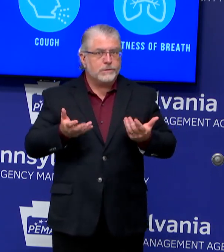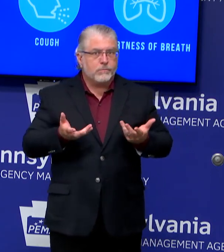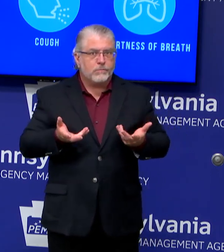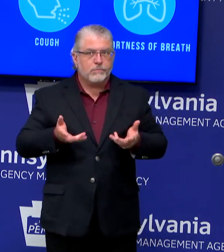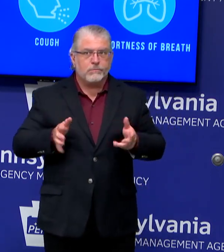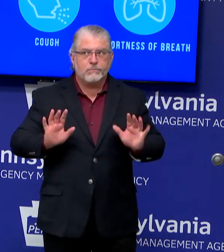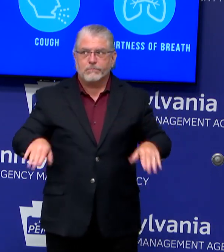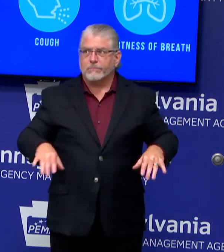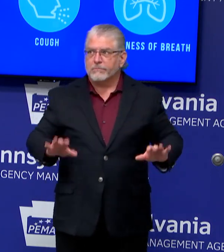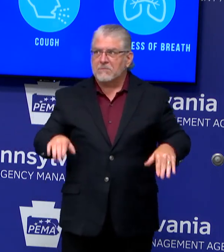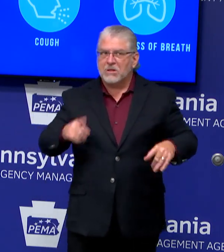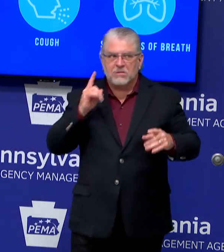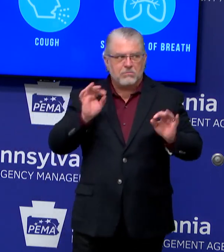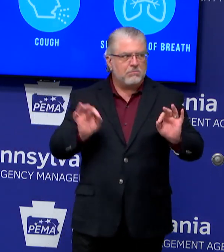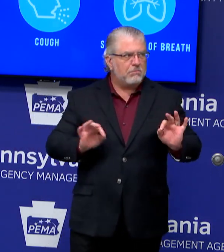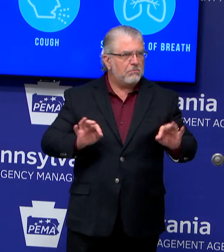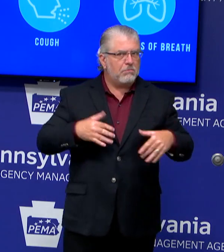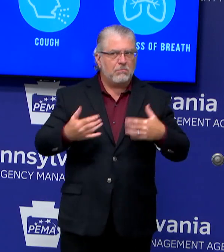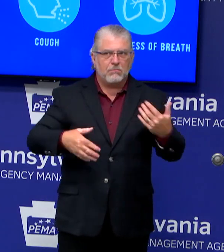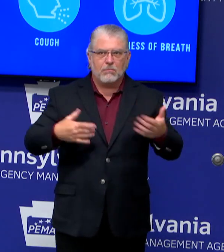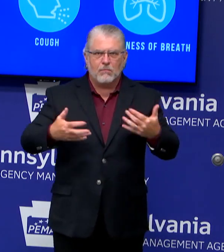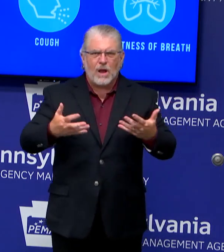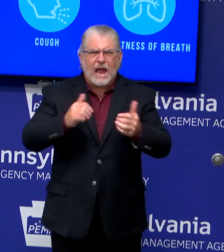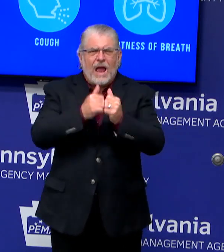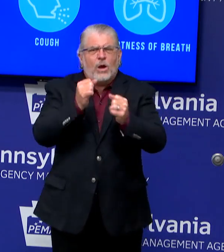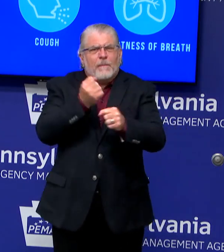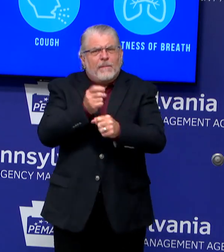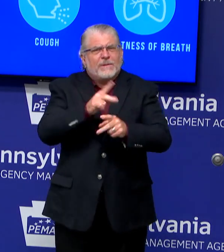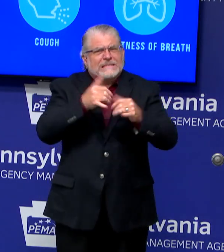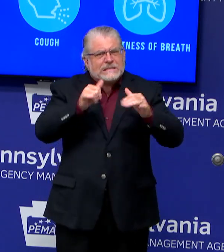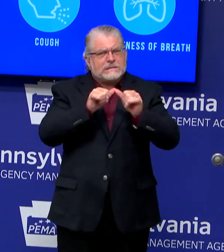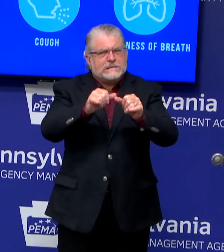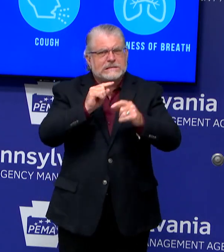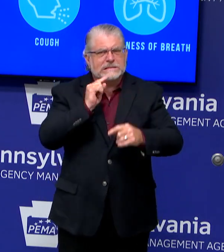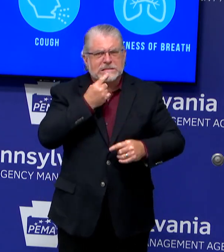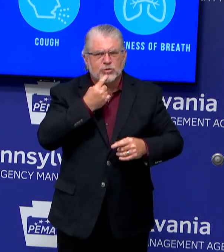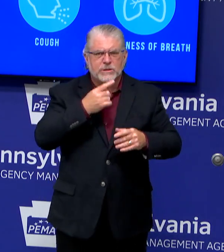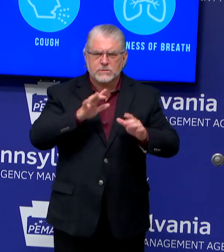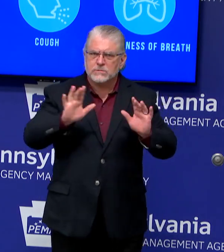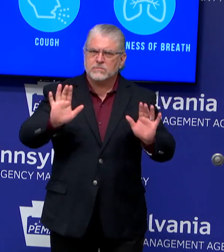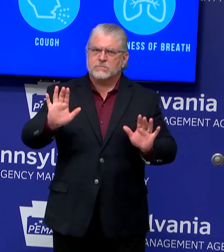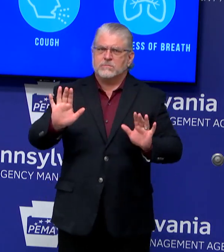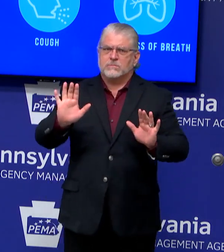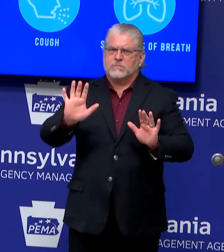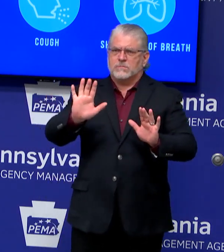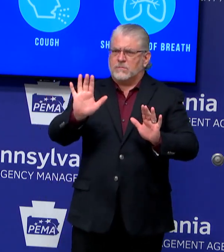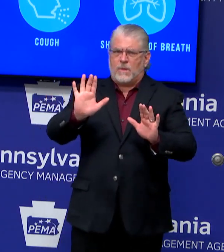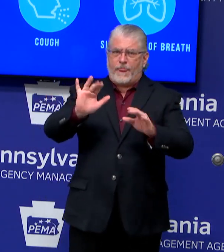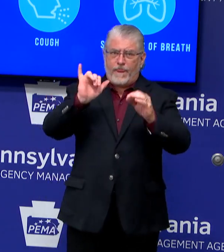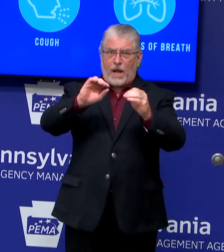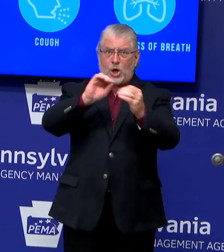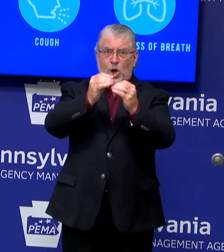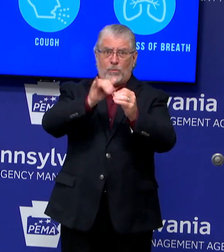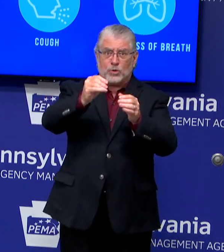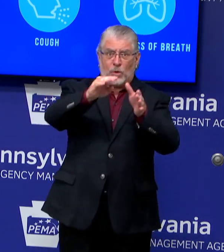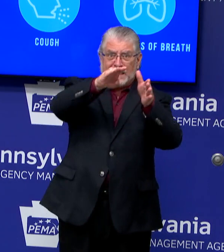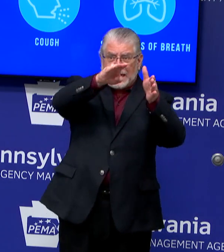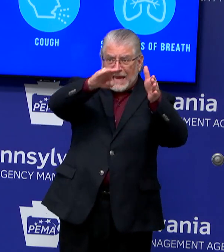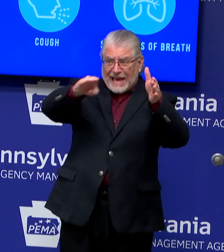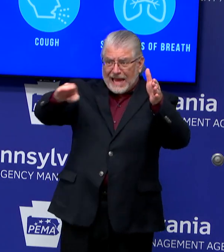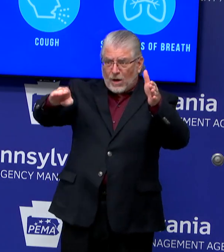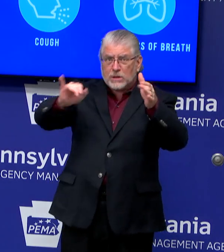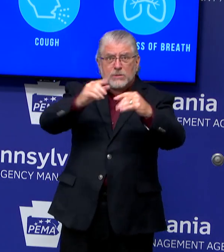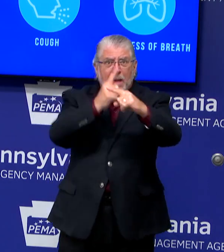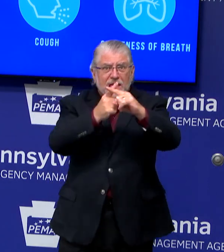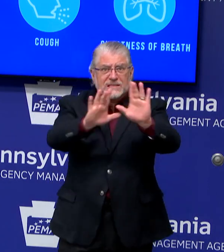and hopeful that our case counts will continue to go down. But this virus is not gone. And I think that you're correct. It is very important for people not to